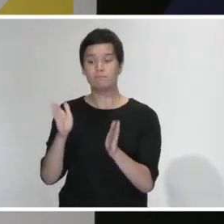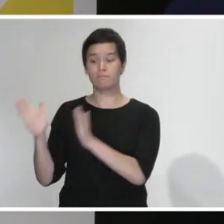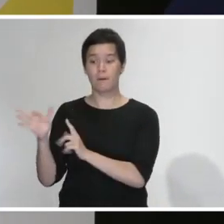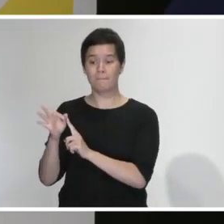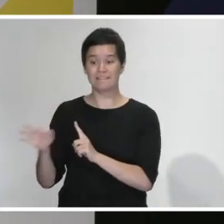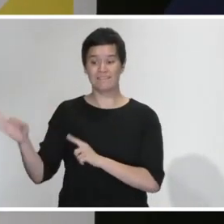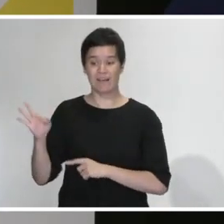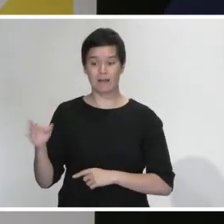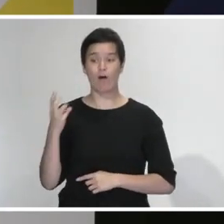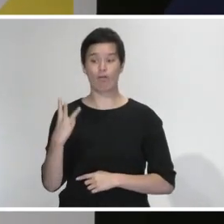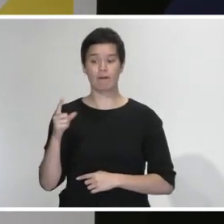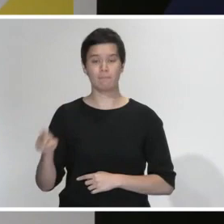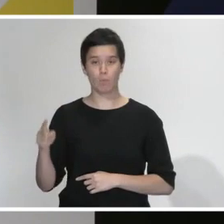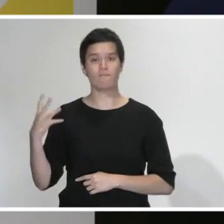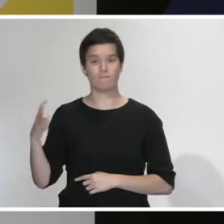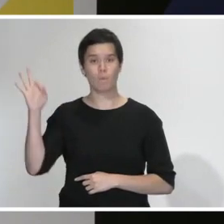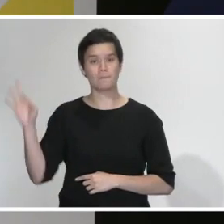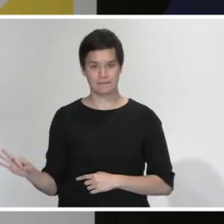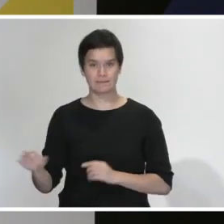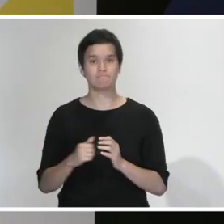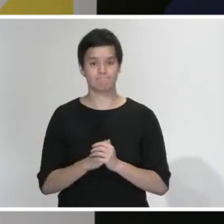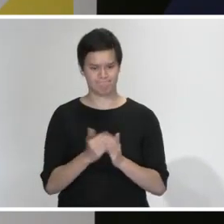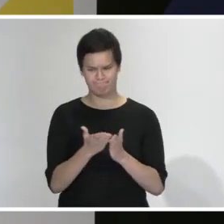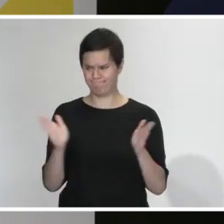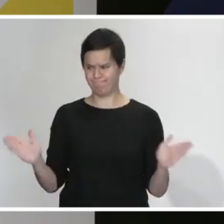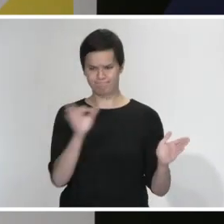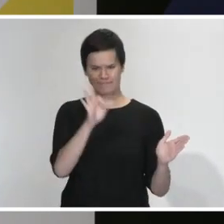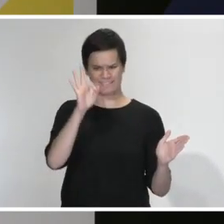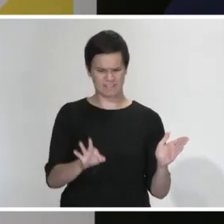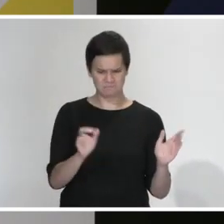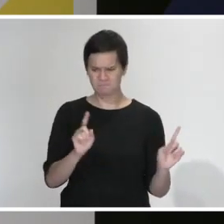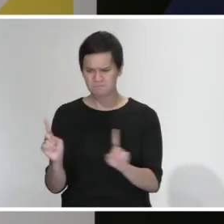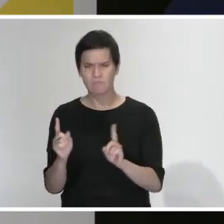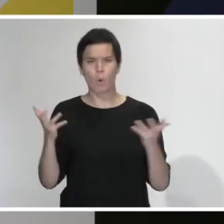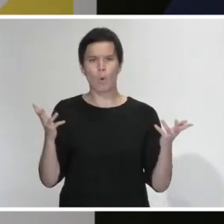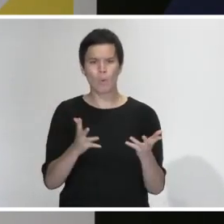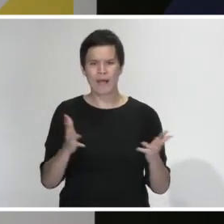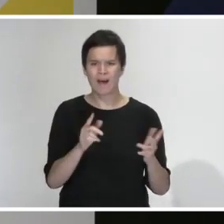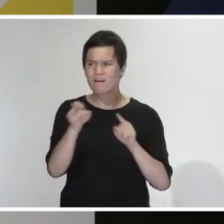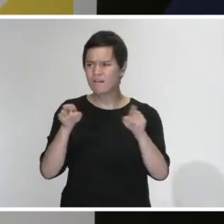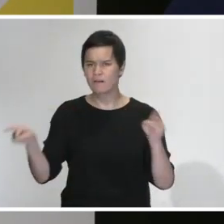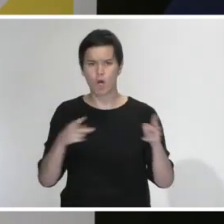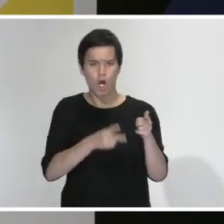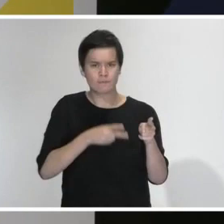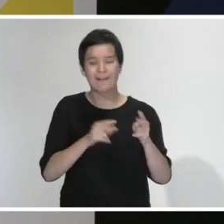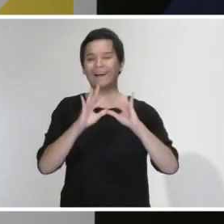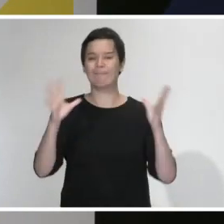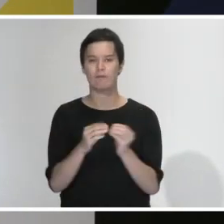As usual we will publish all the details including demographic information on our website this afternoon.